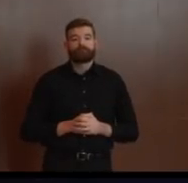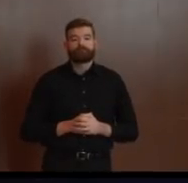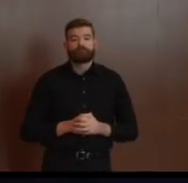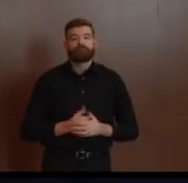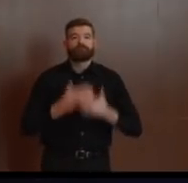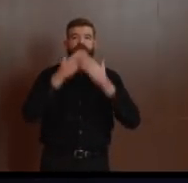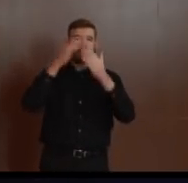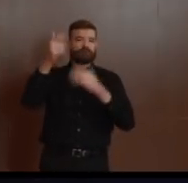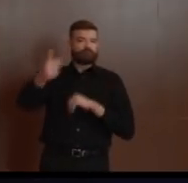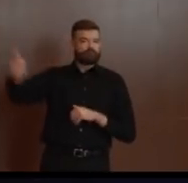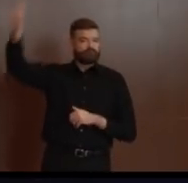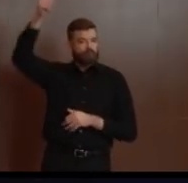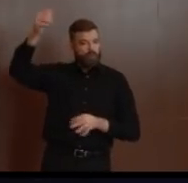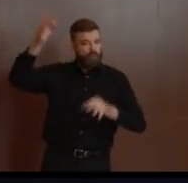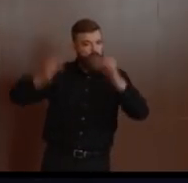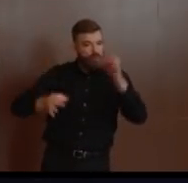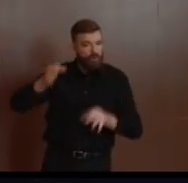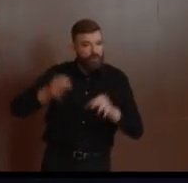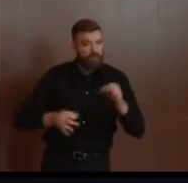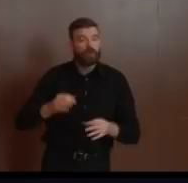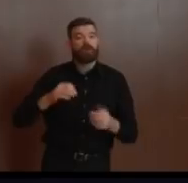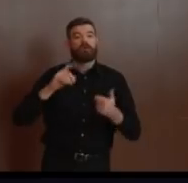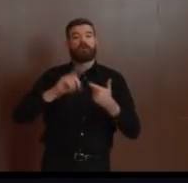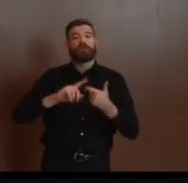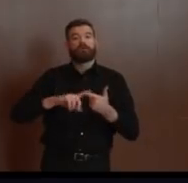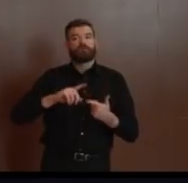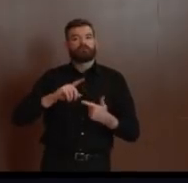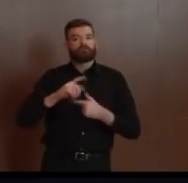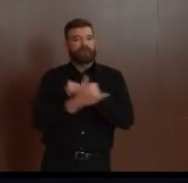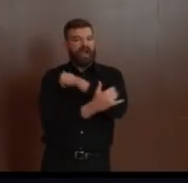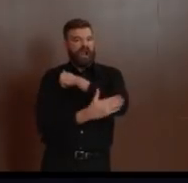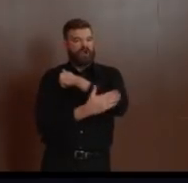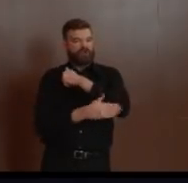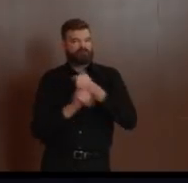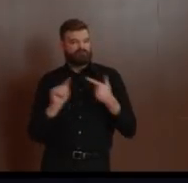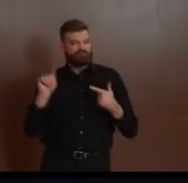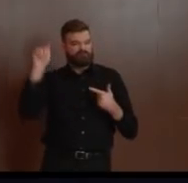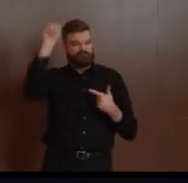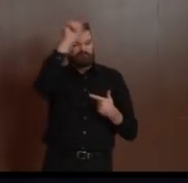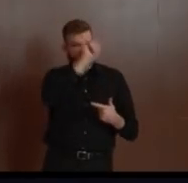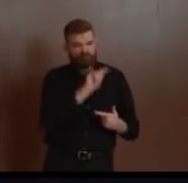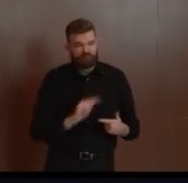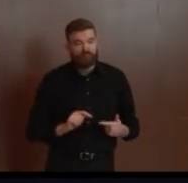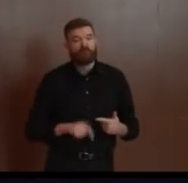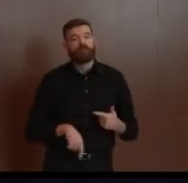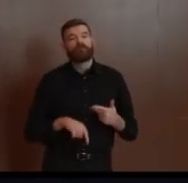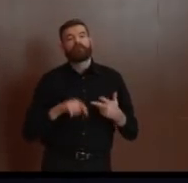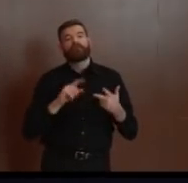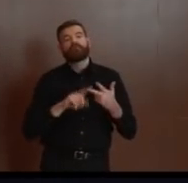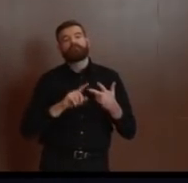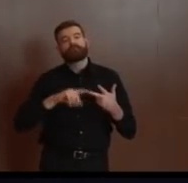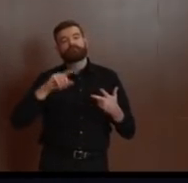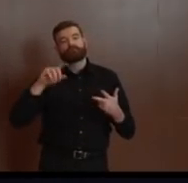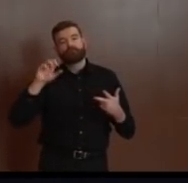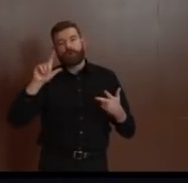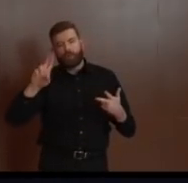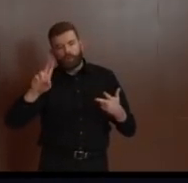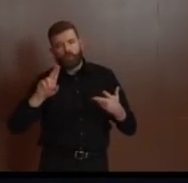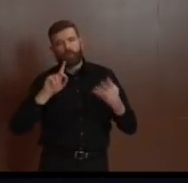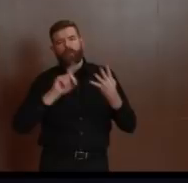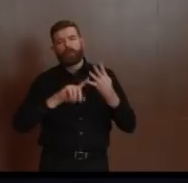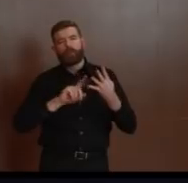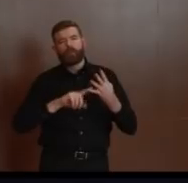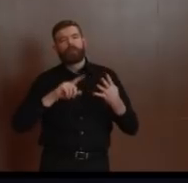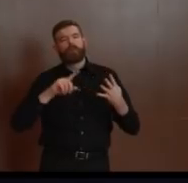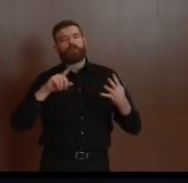his leadership, the Office of Public Defender, the ACLU, all the other stakeholders who came together in this unprecedented moment to help